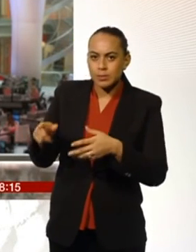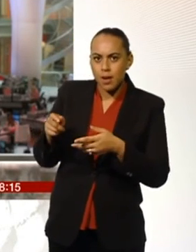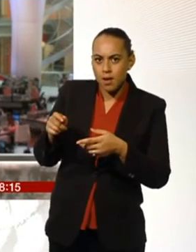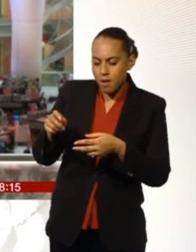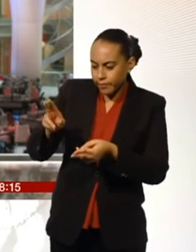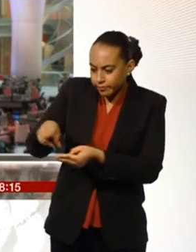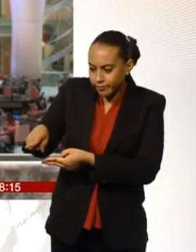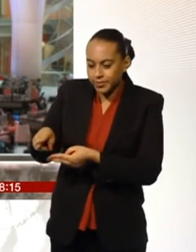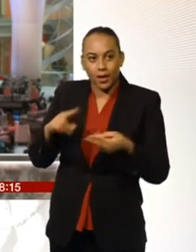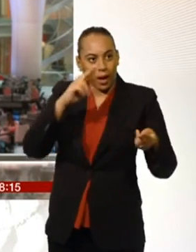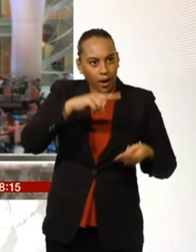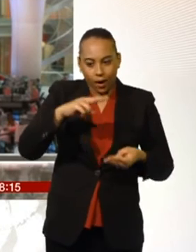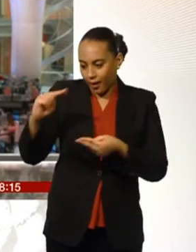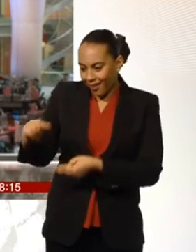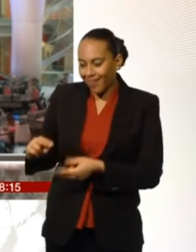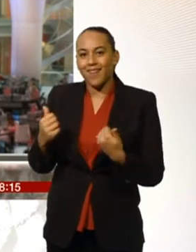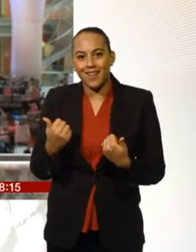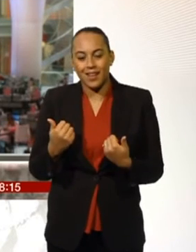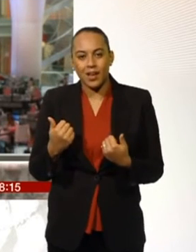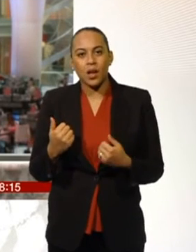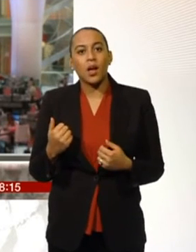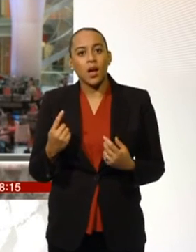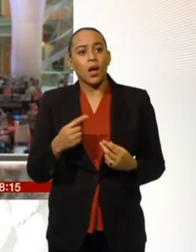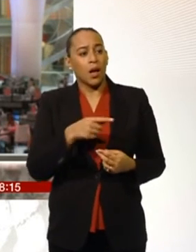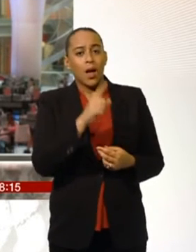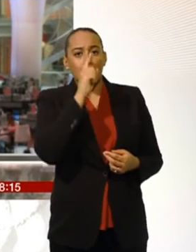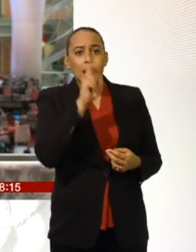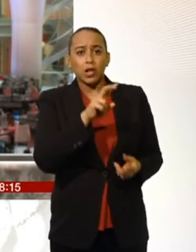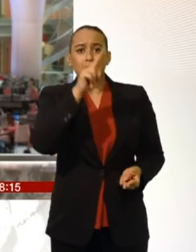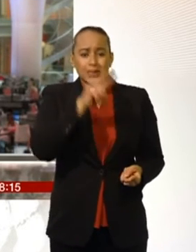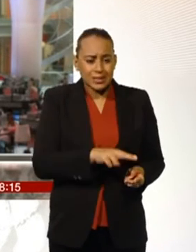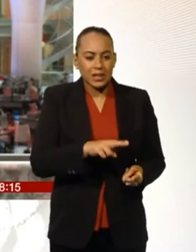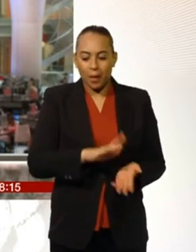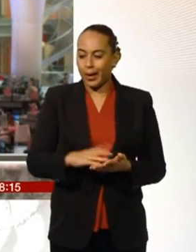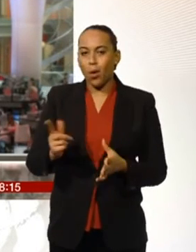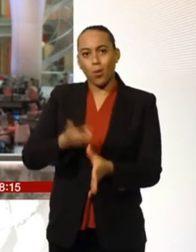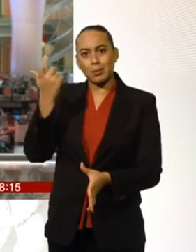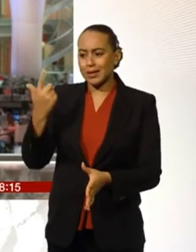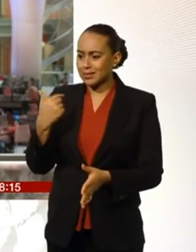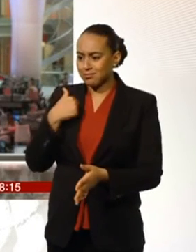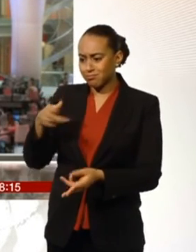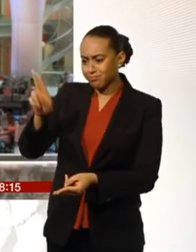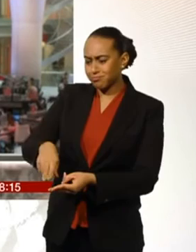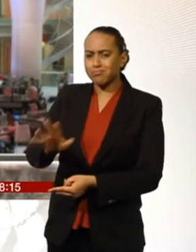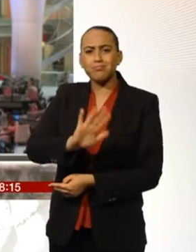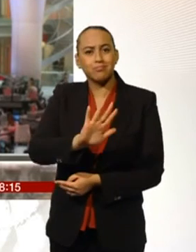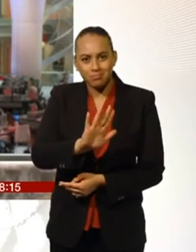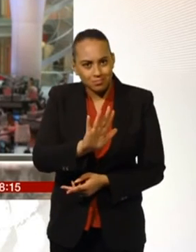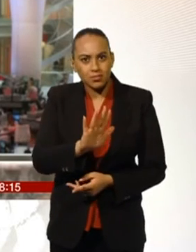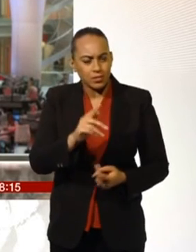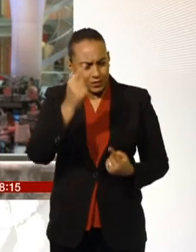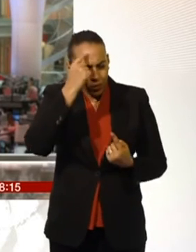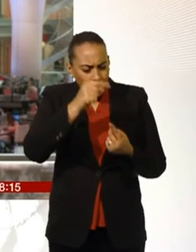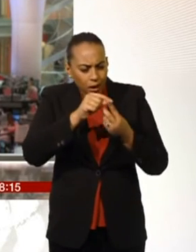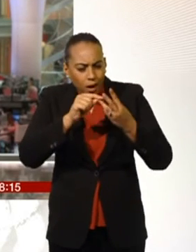pricing decision you're not just looking at wholesale costs you're looking at all of these other costs that go into every family's bills up and down this country.